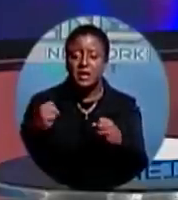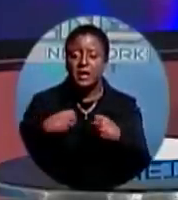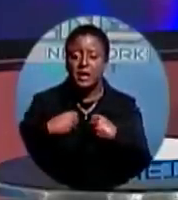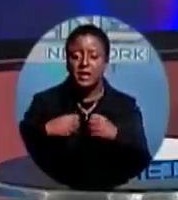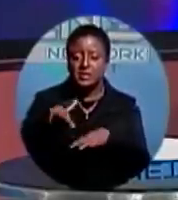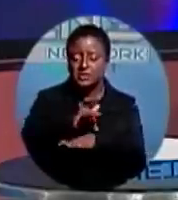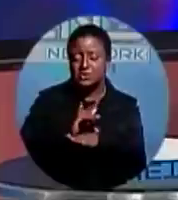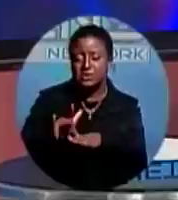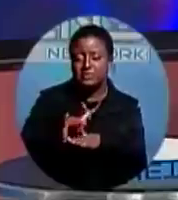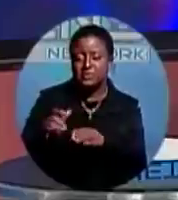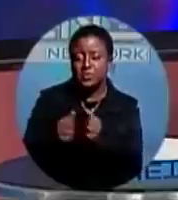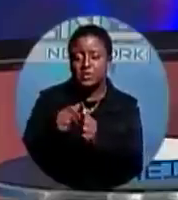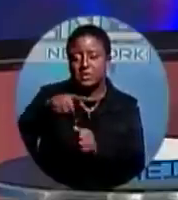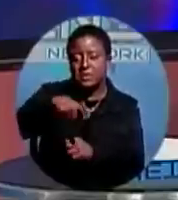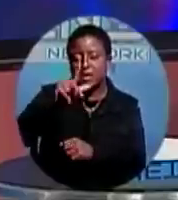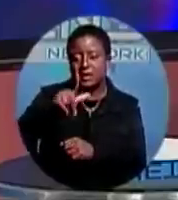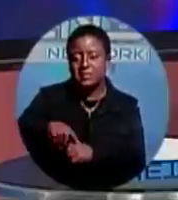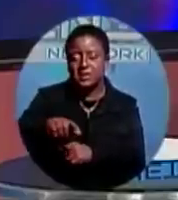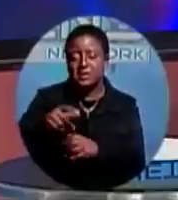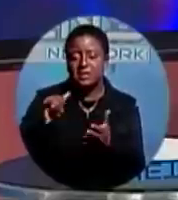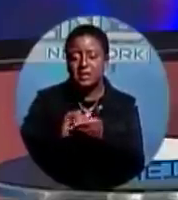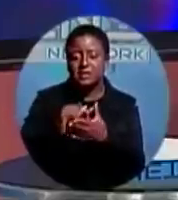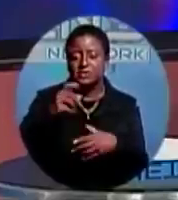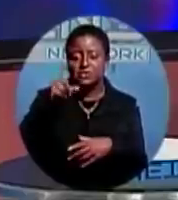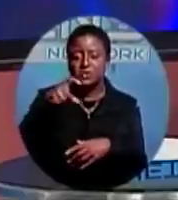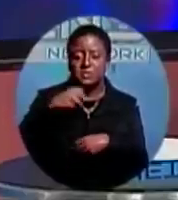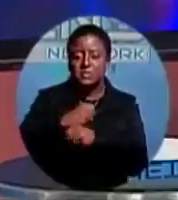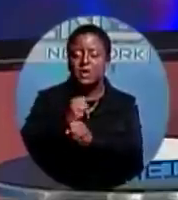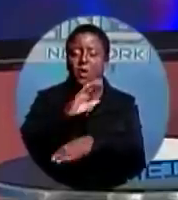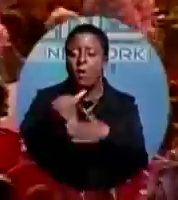PLP that should cause all voters to take a deeper look.